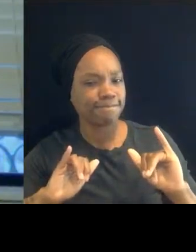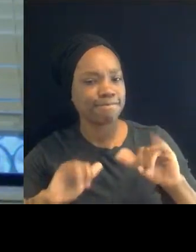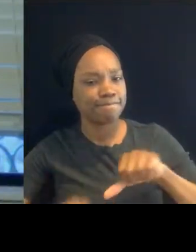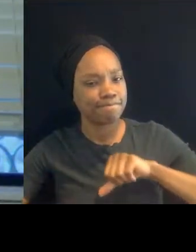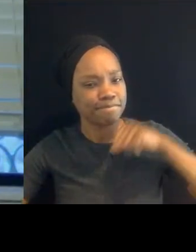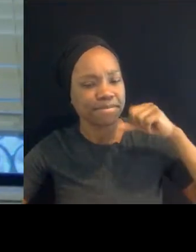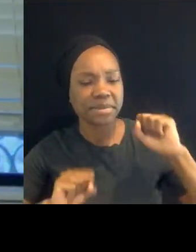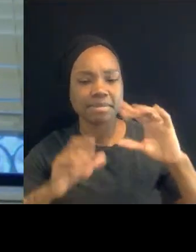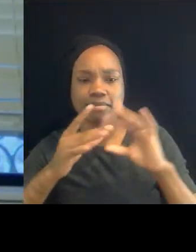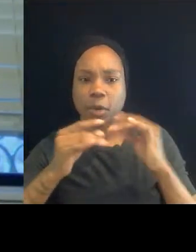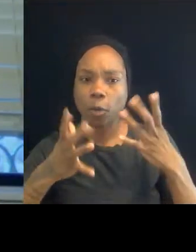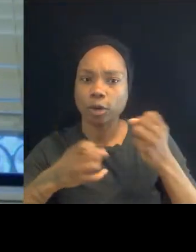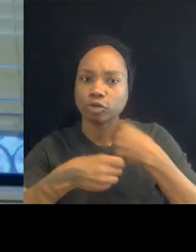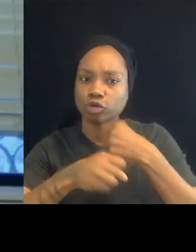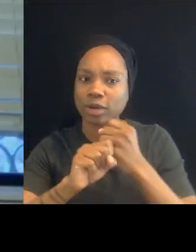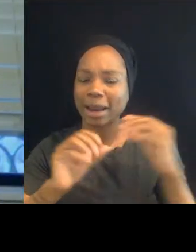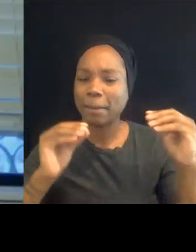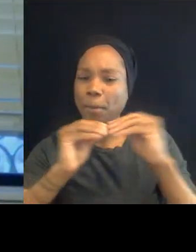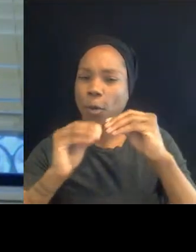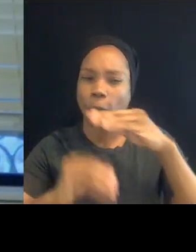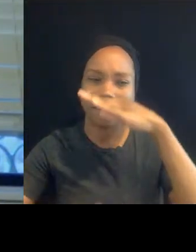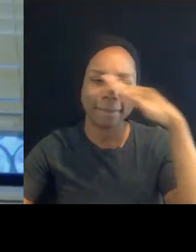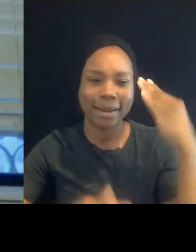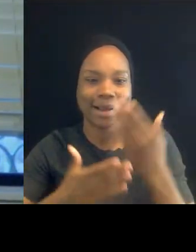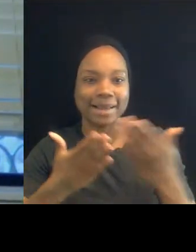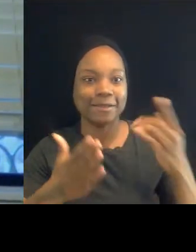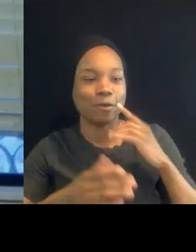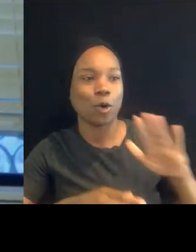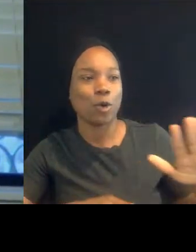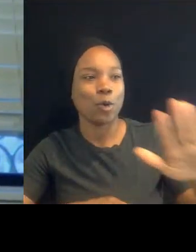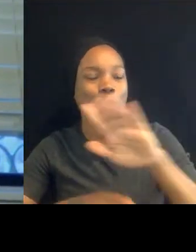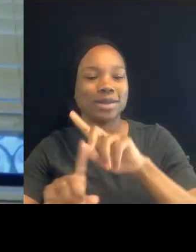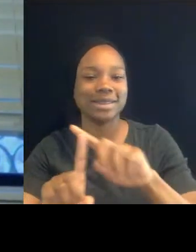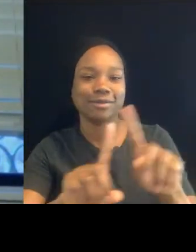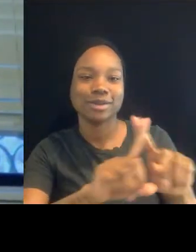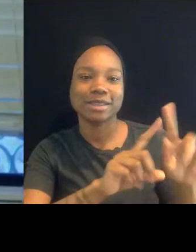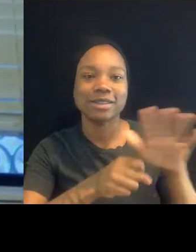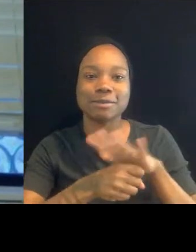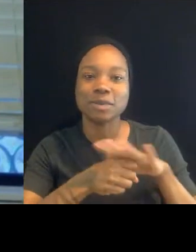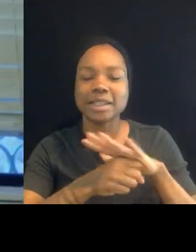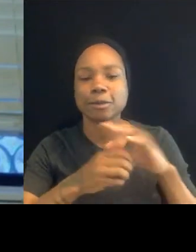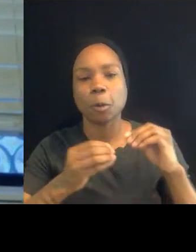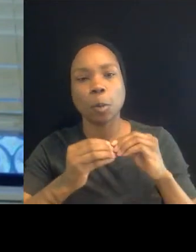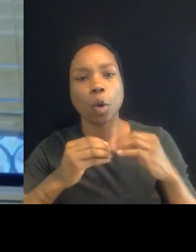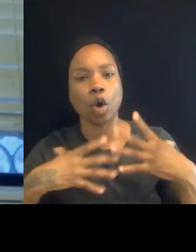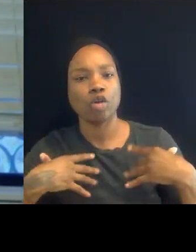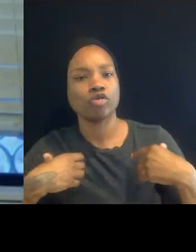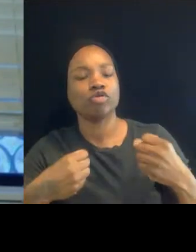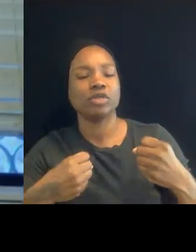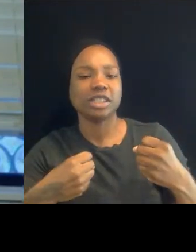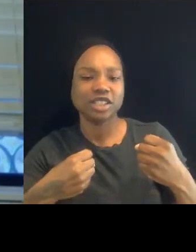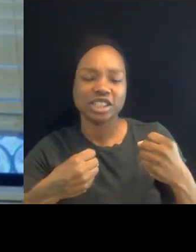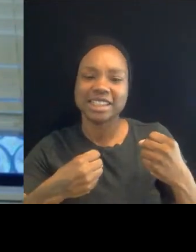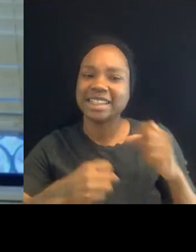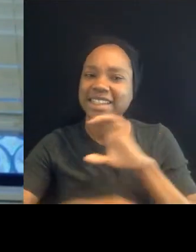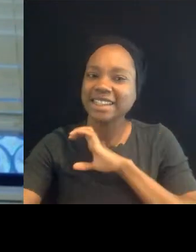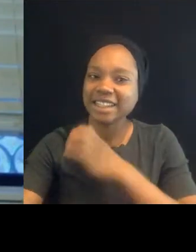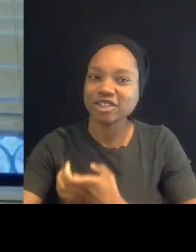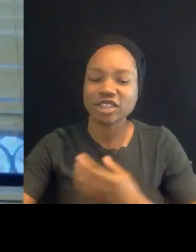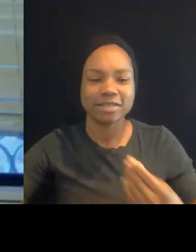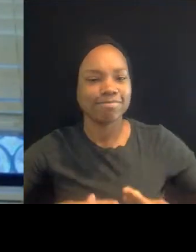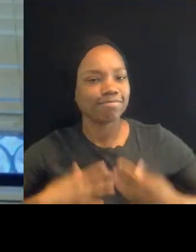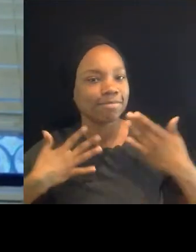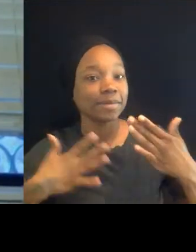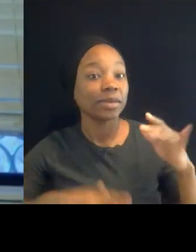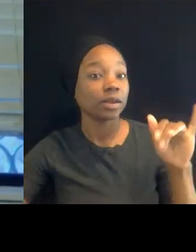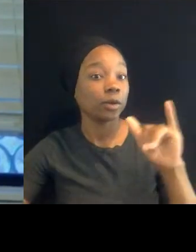spaces. So it gave me more courage, strength, energy, but also a type of clarity that only because of this man's